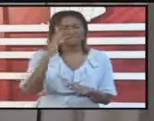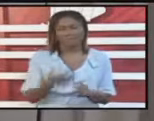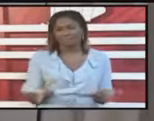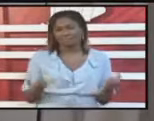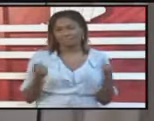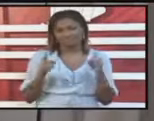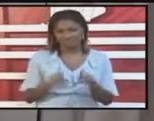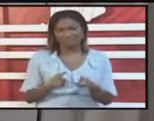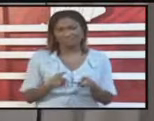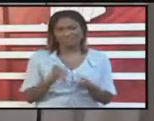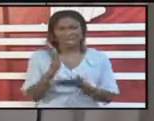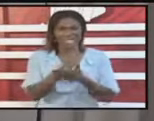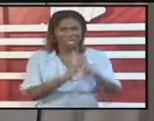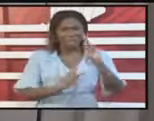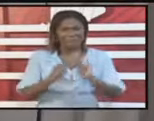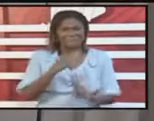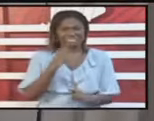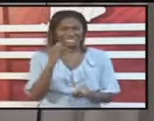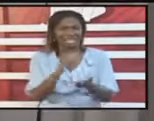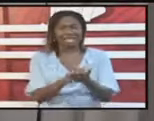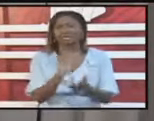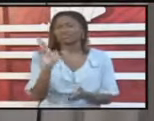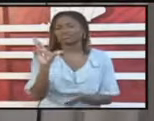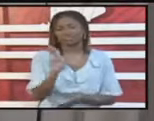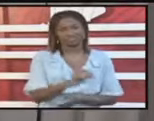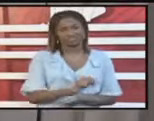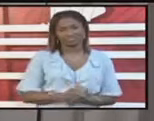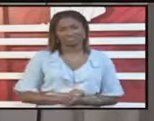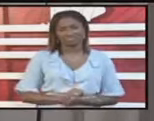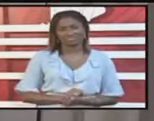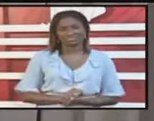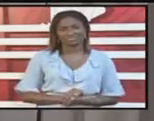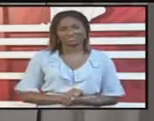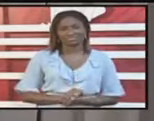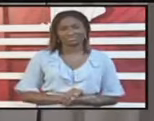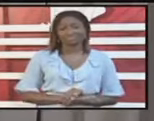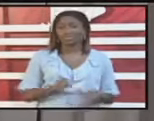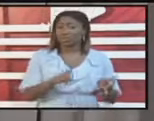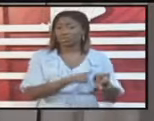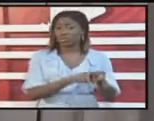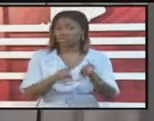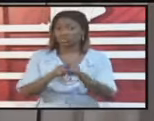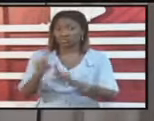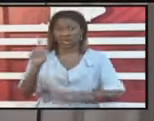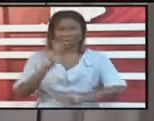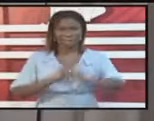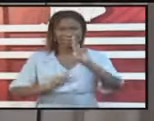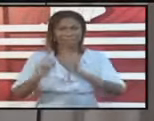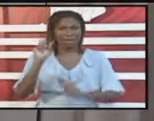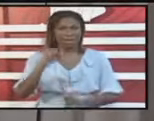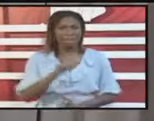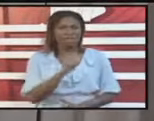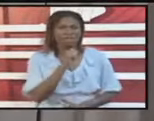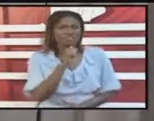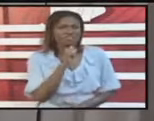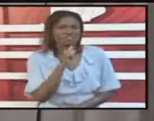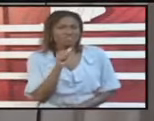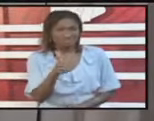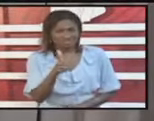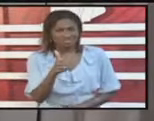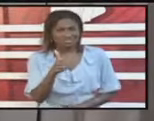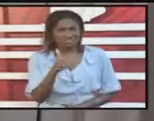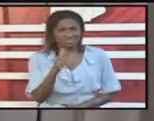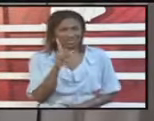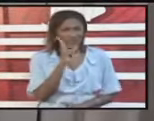persons making that allegation. Another point I'd like to make is persons should not be fooled, especially those persons outside of